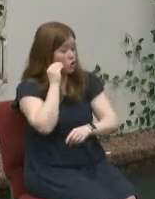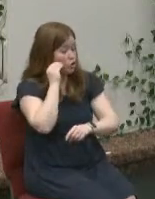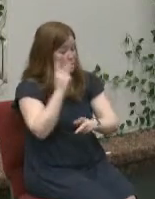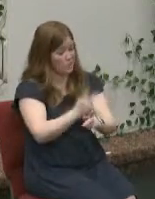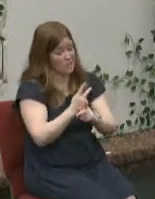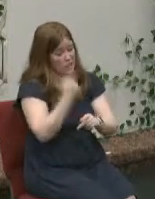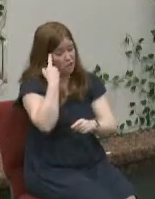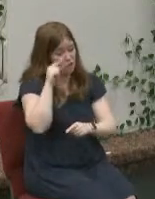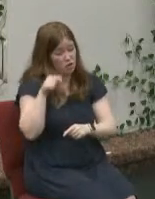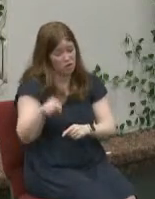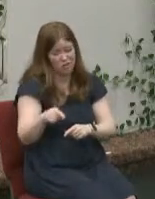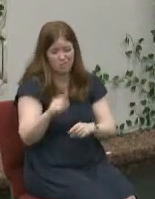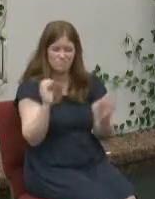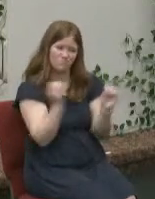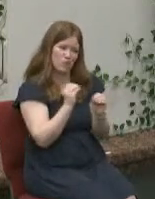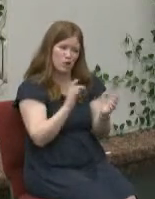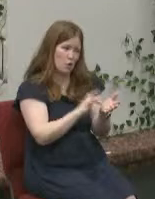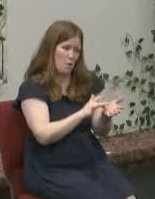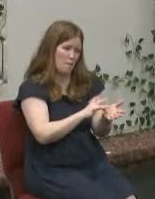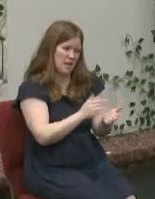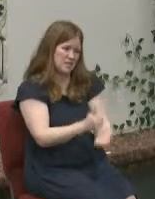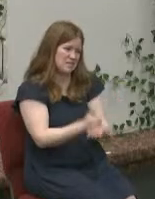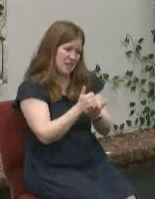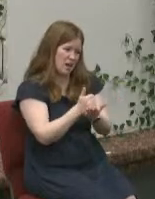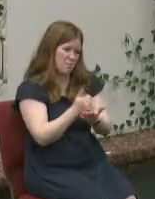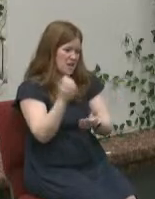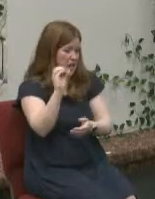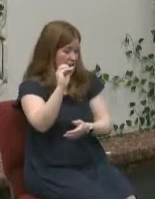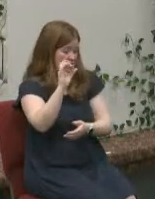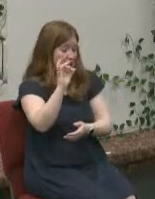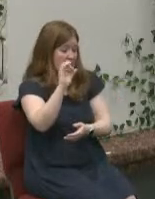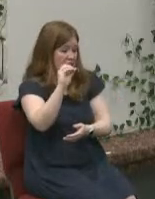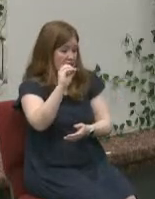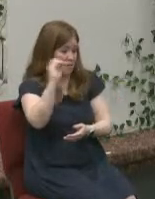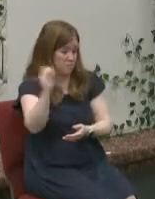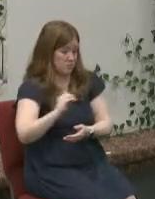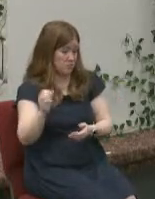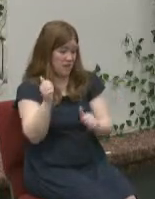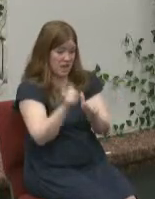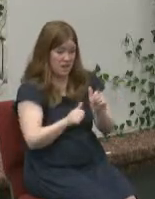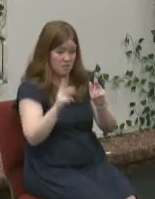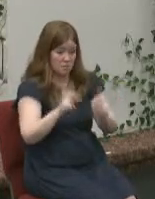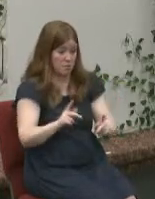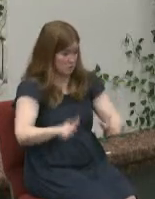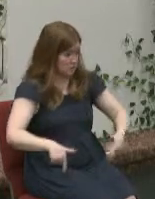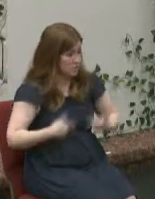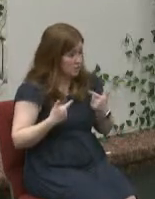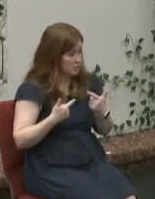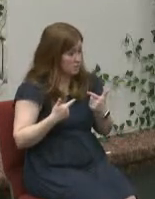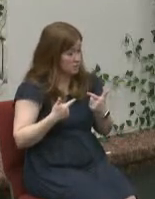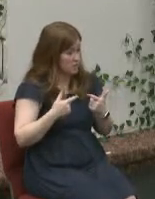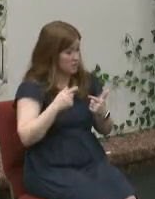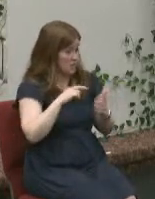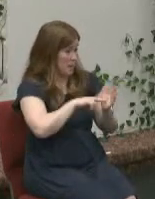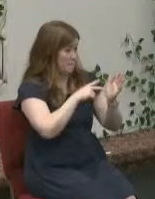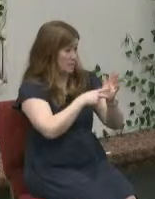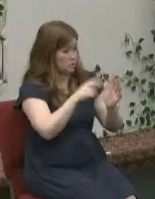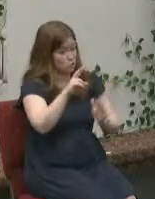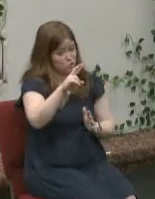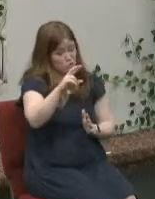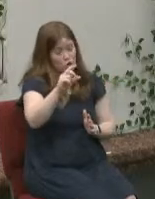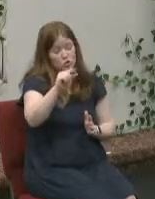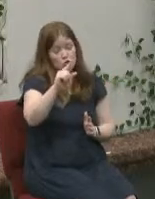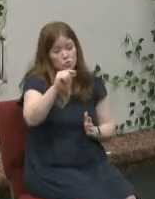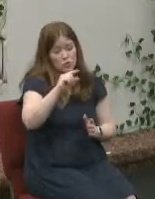can because there is no treatment 80 of everyone who gets this disease lives which means 20 do not